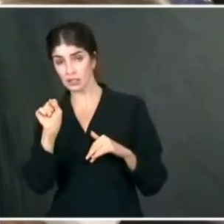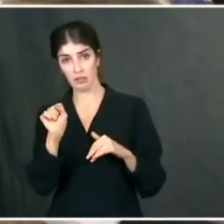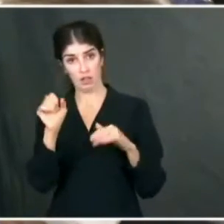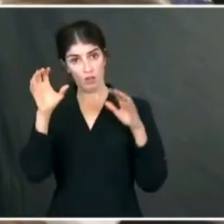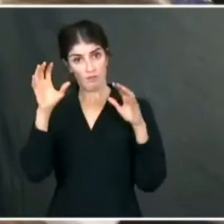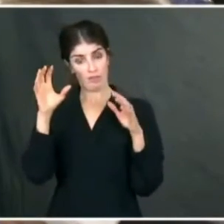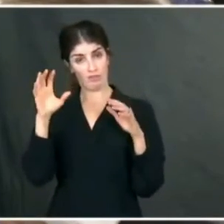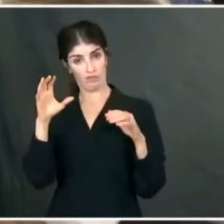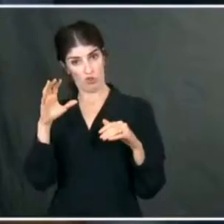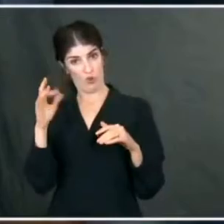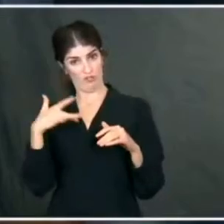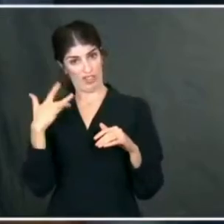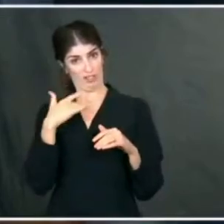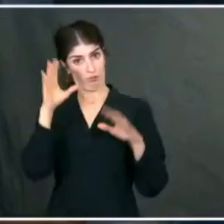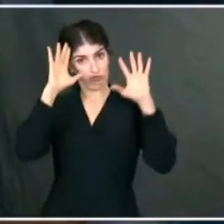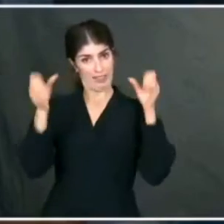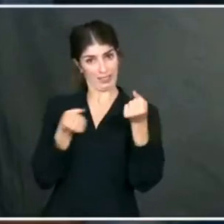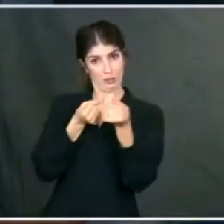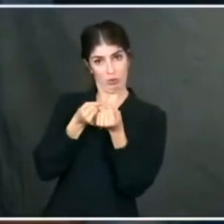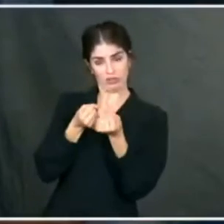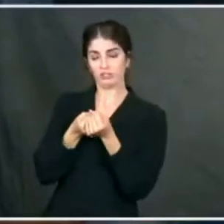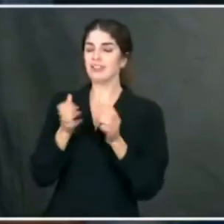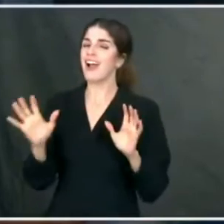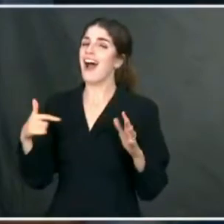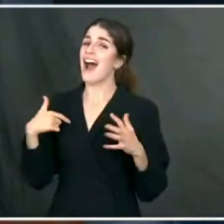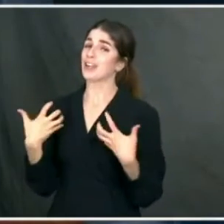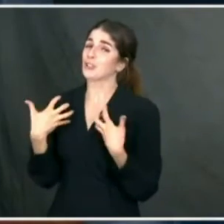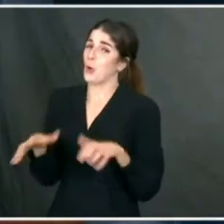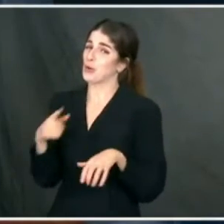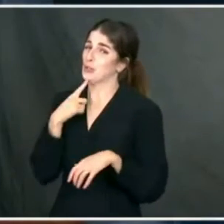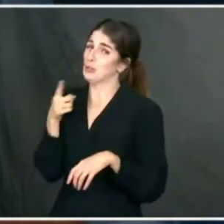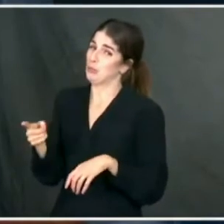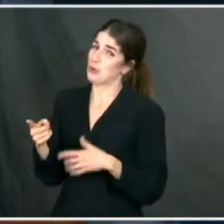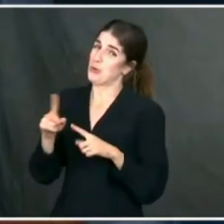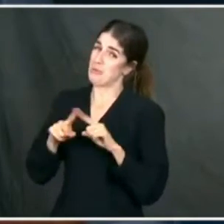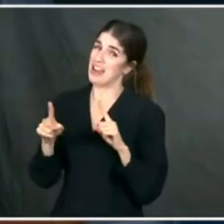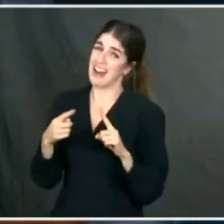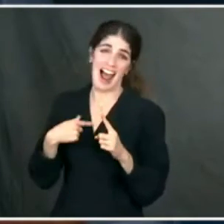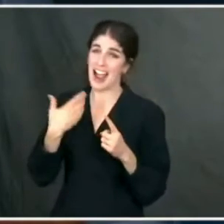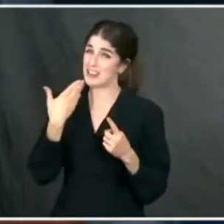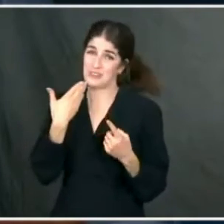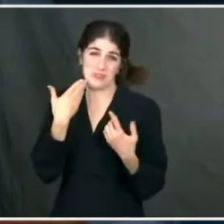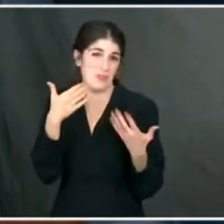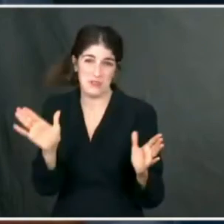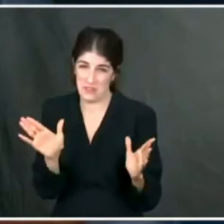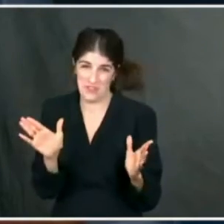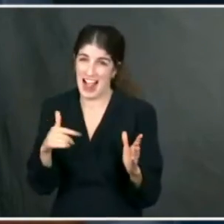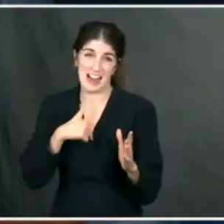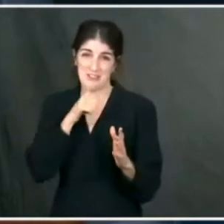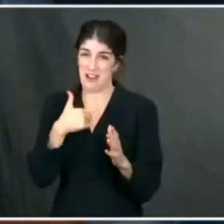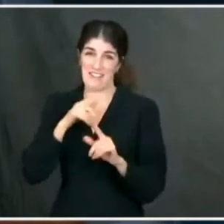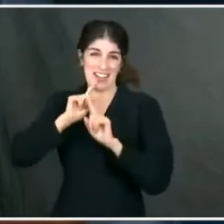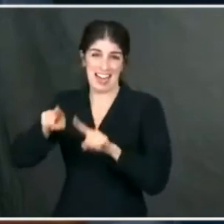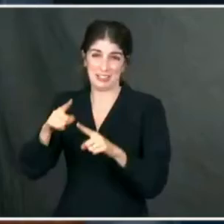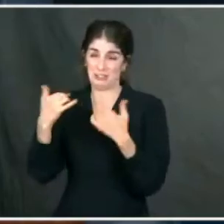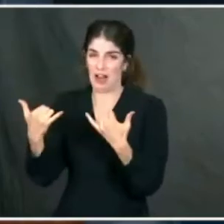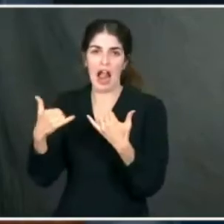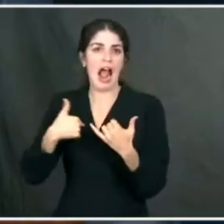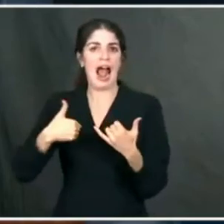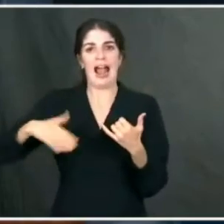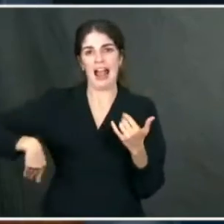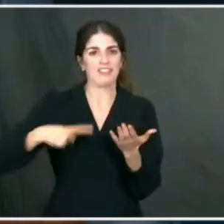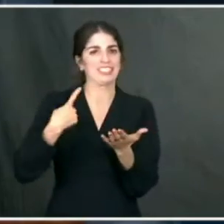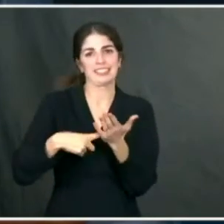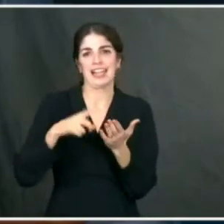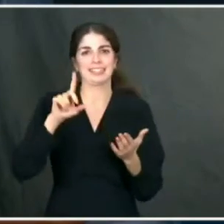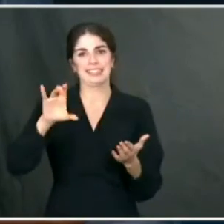support it? I hate to disappoint you, but I will have to circle back with you on that as well. There's quite a bit going on. I have not discussed D.C.